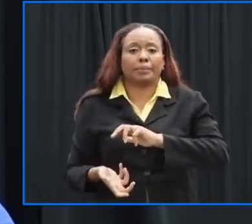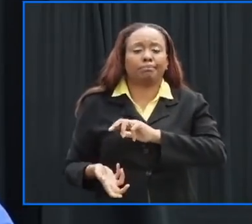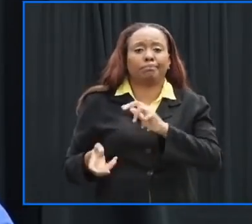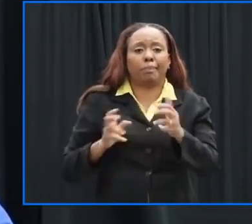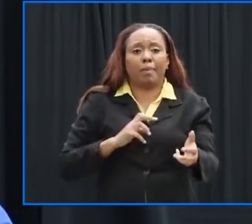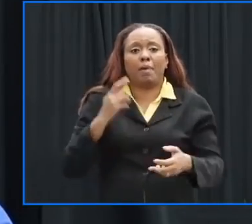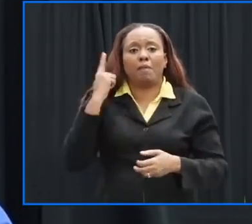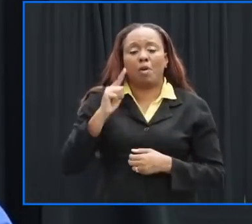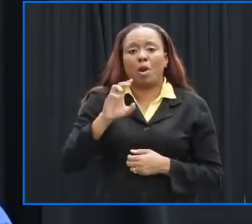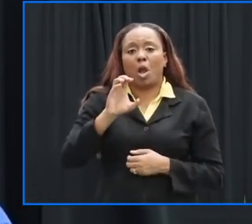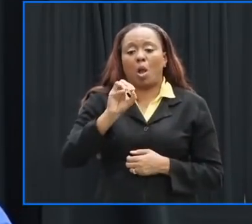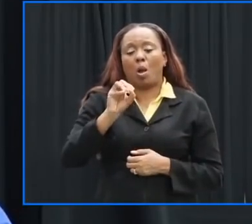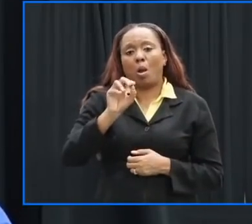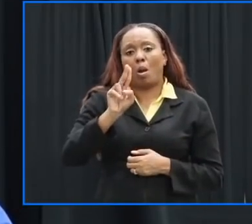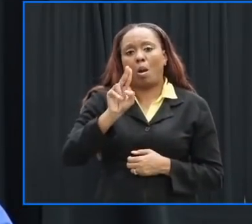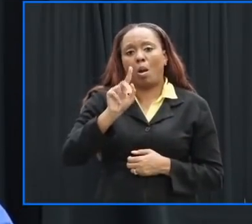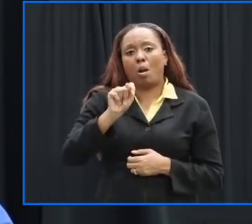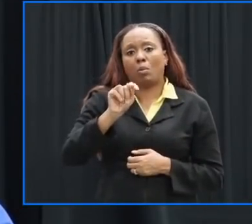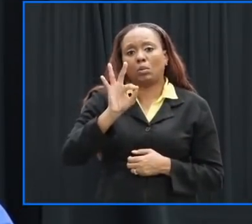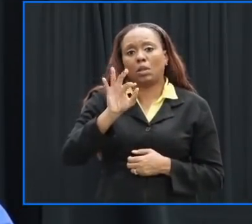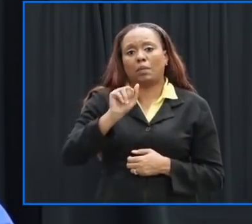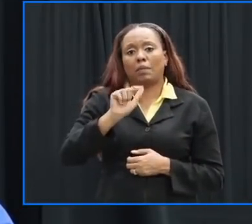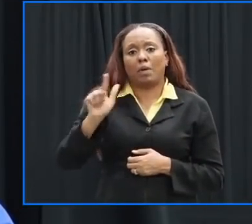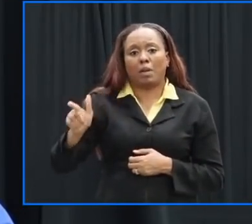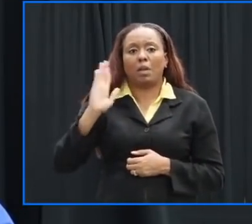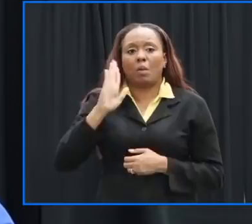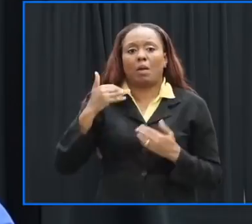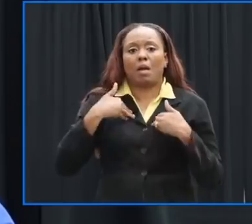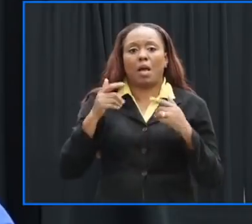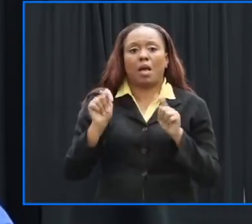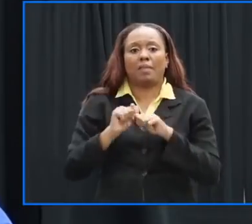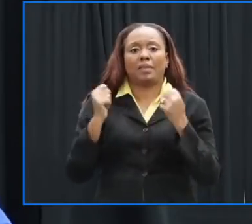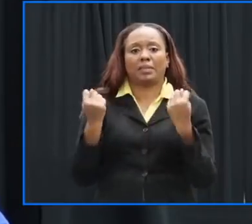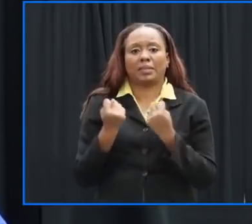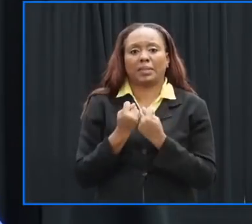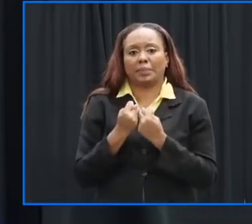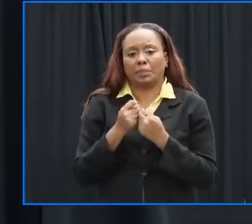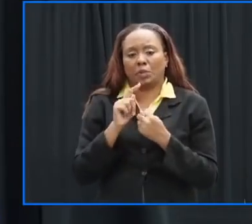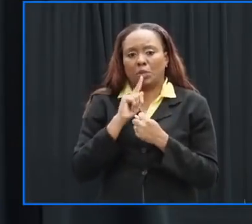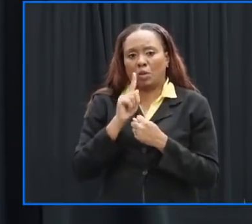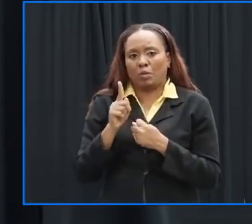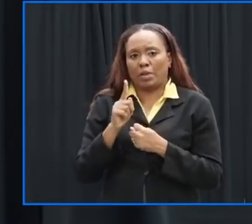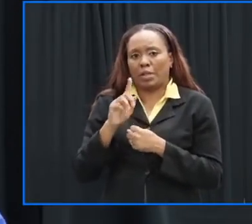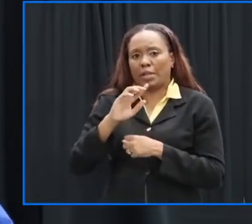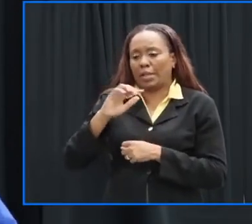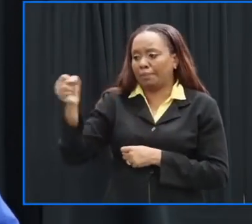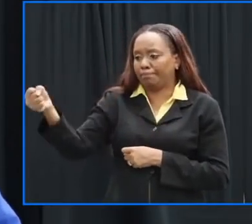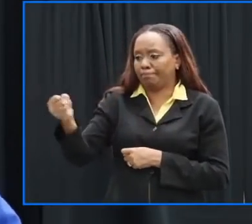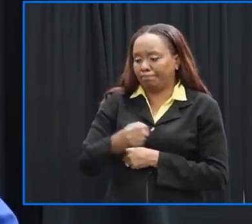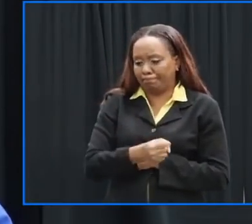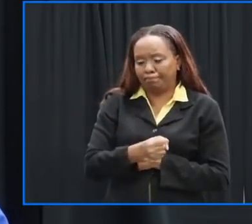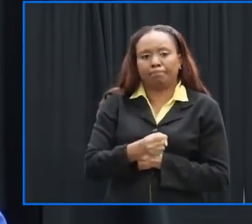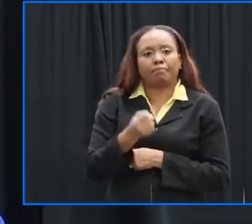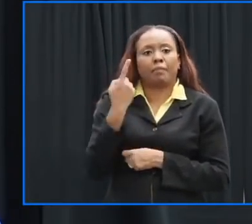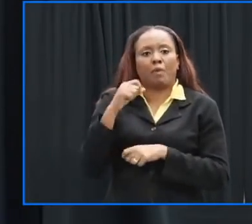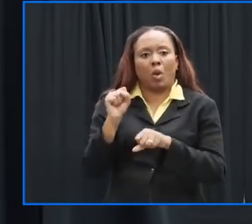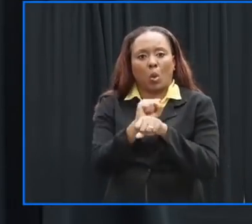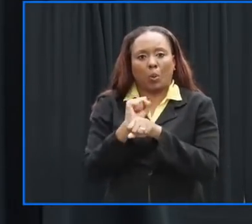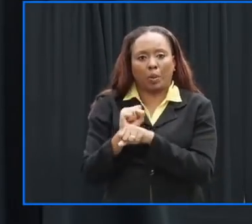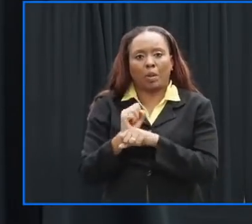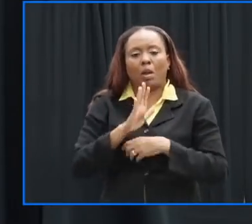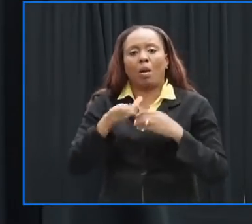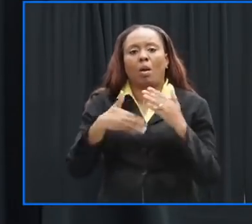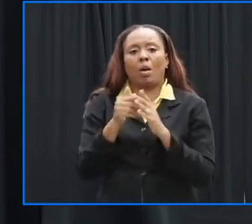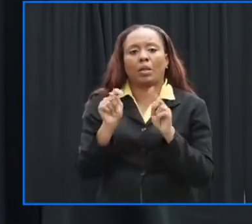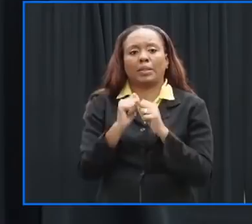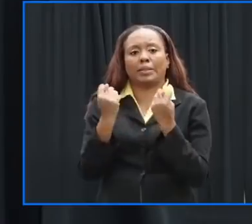for an immediate crew to move in and to deal with any necessary repairs so the pipes are in place and the crews have been put on